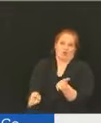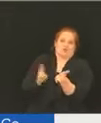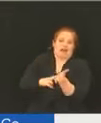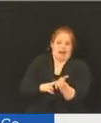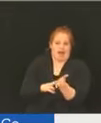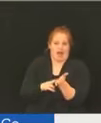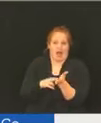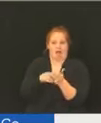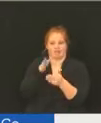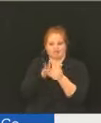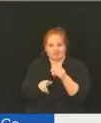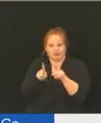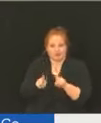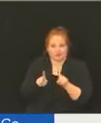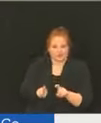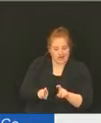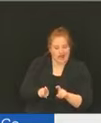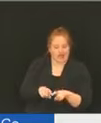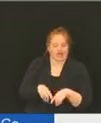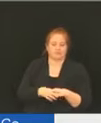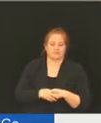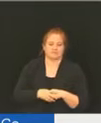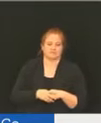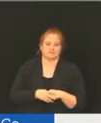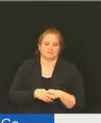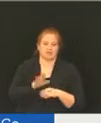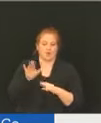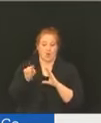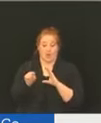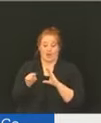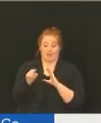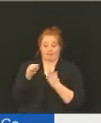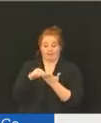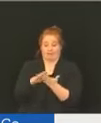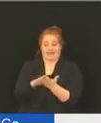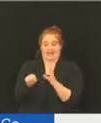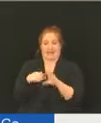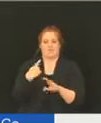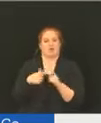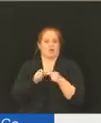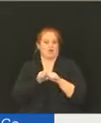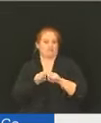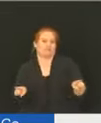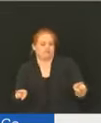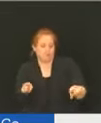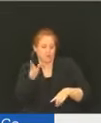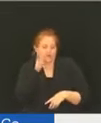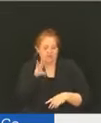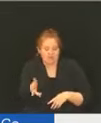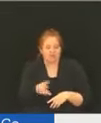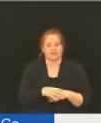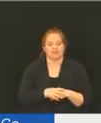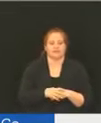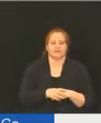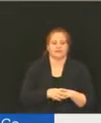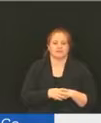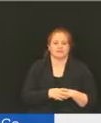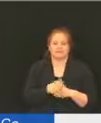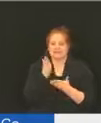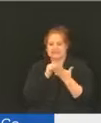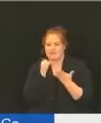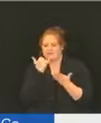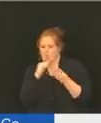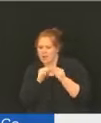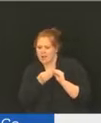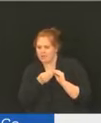haven't. Some have provided their email. We'll push things through. Some phone numbers will push that through also. I don't know,